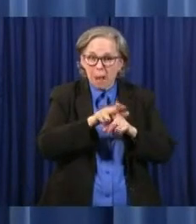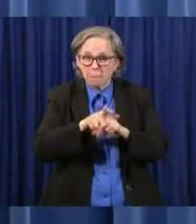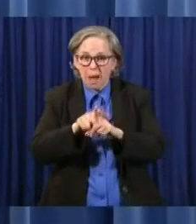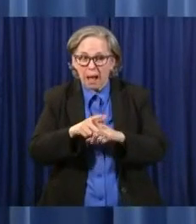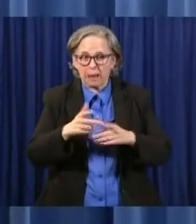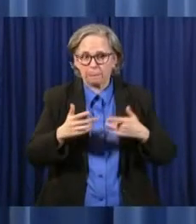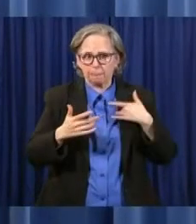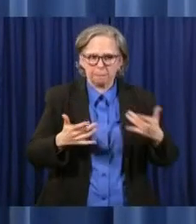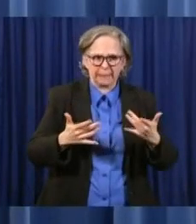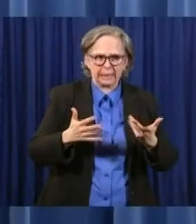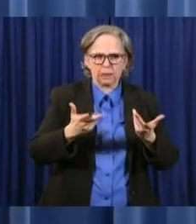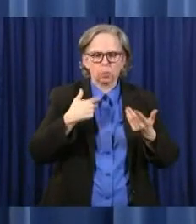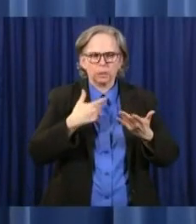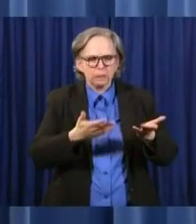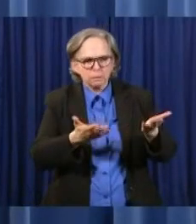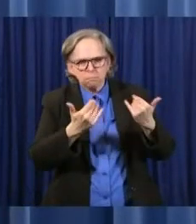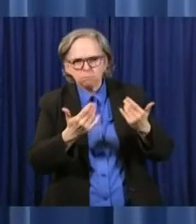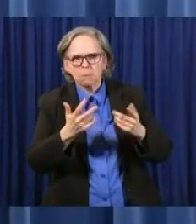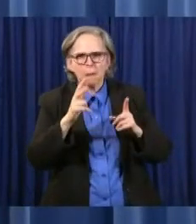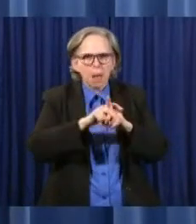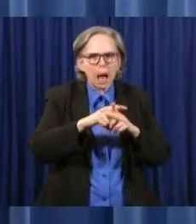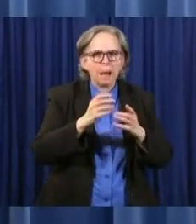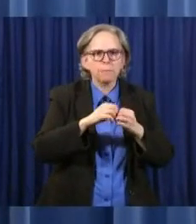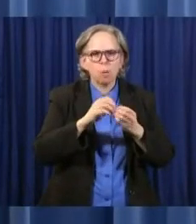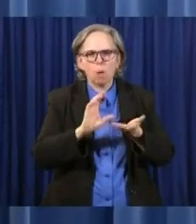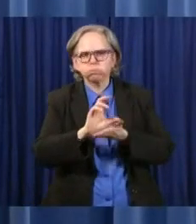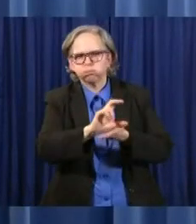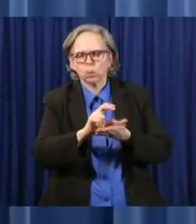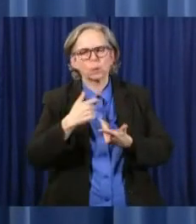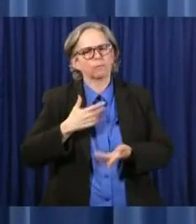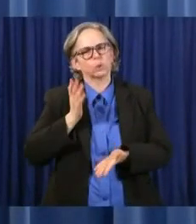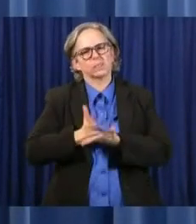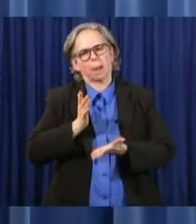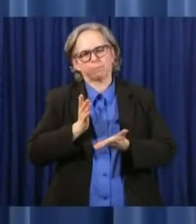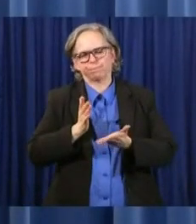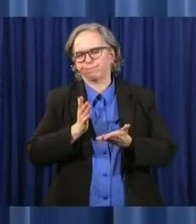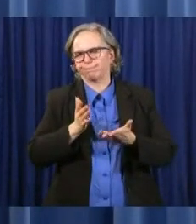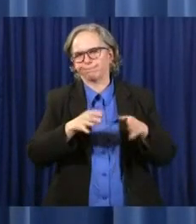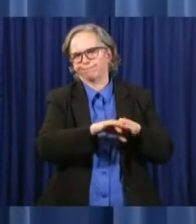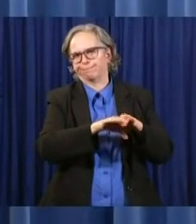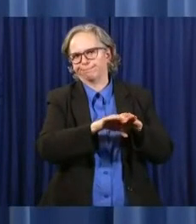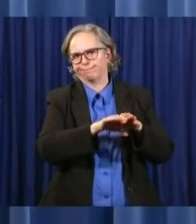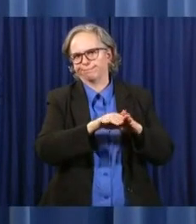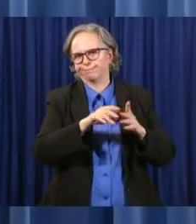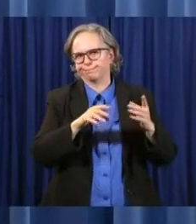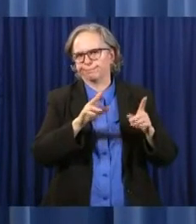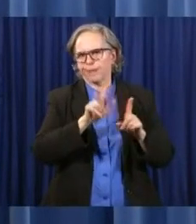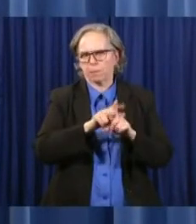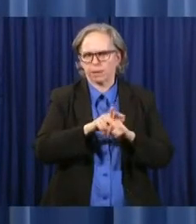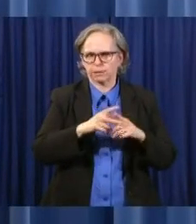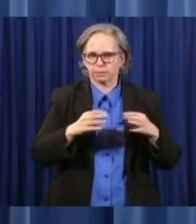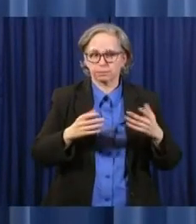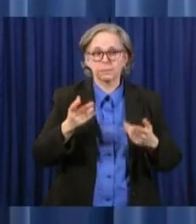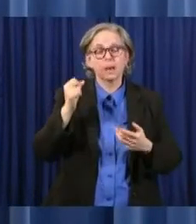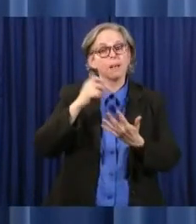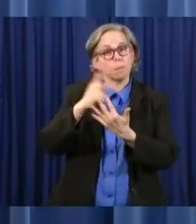applications and, and just to remind everyone, uh, you know, this is the program to, to, uh, uh, clean up Lake